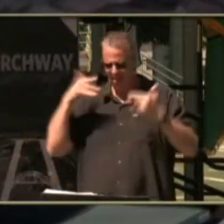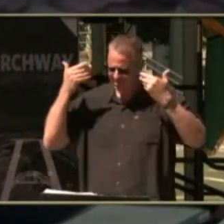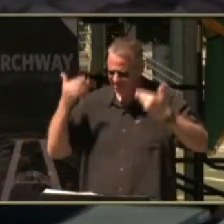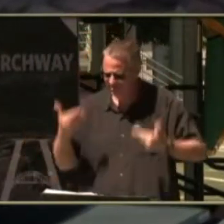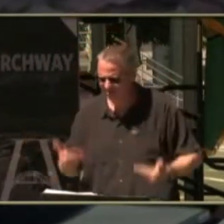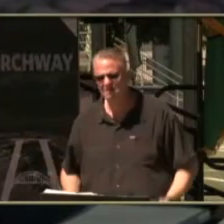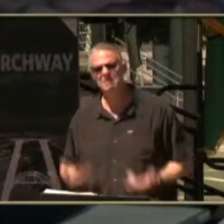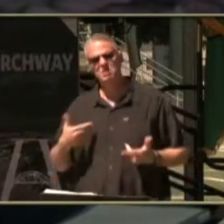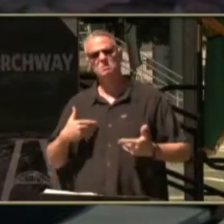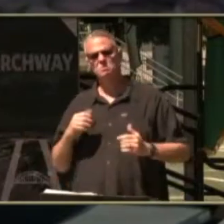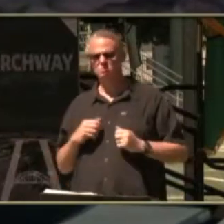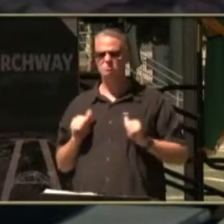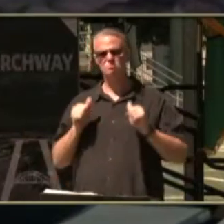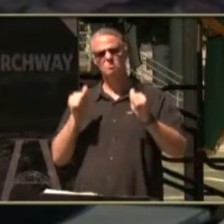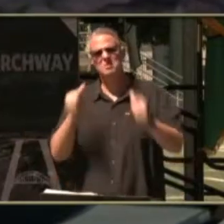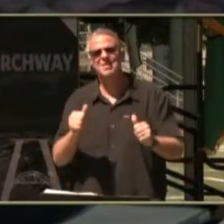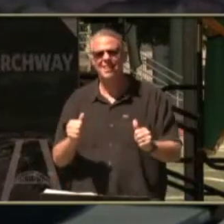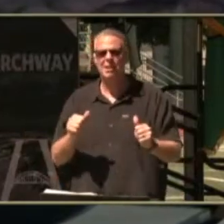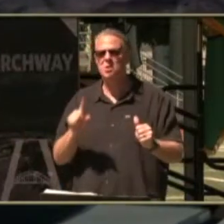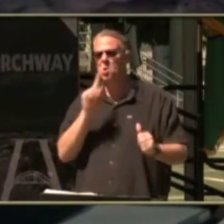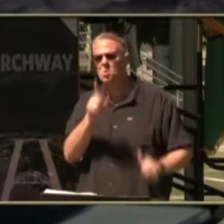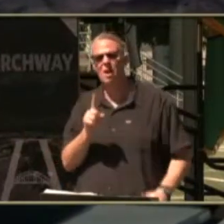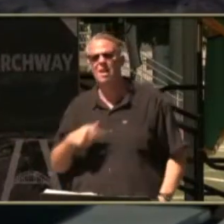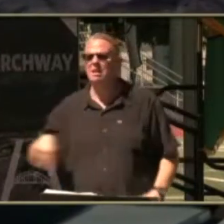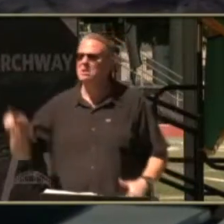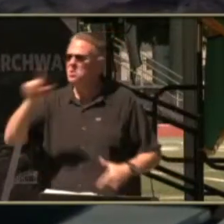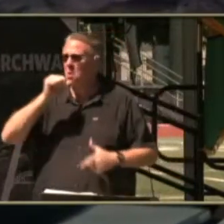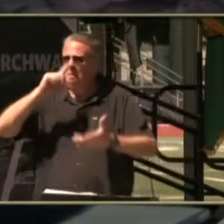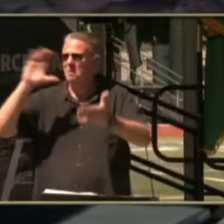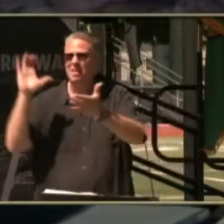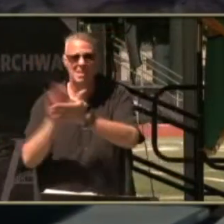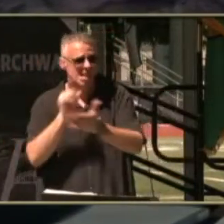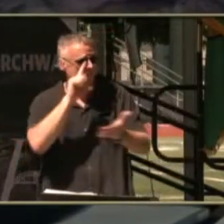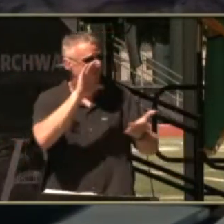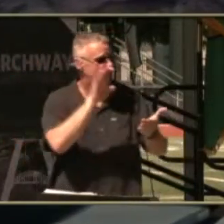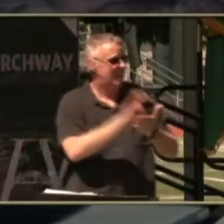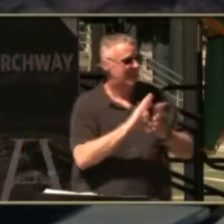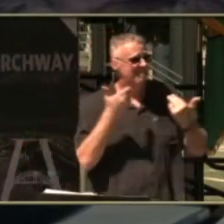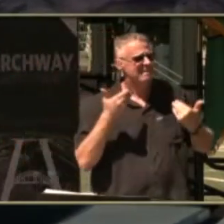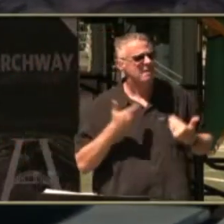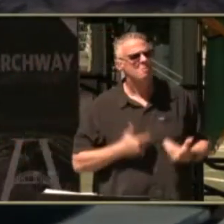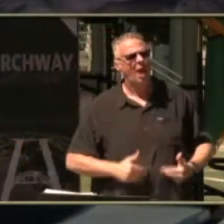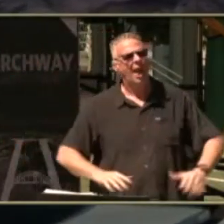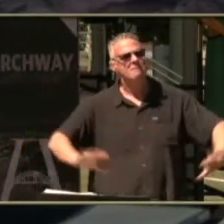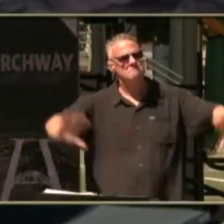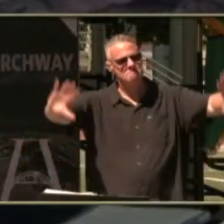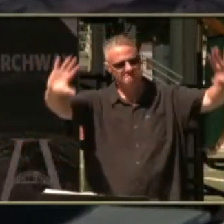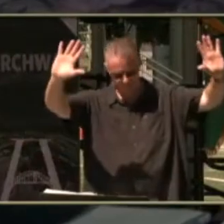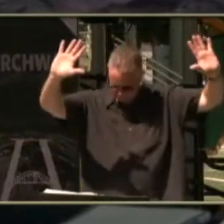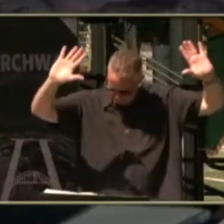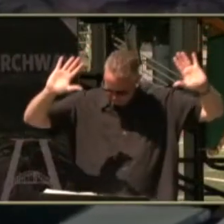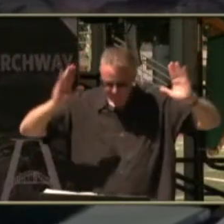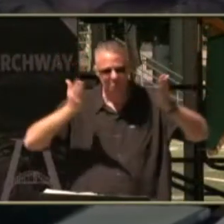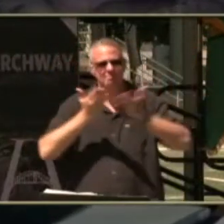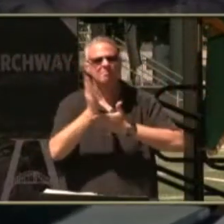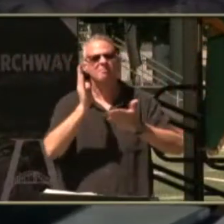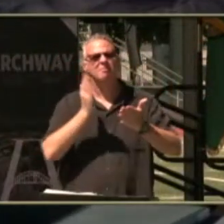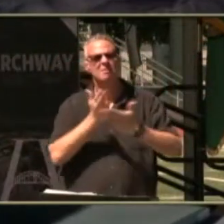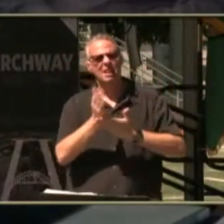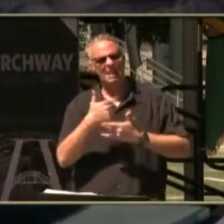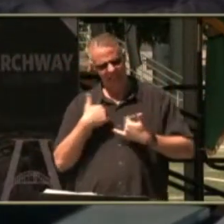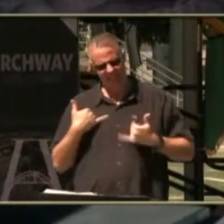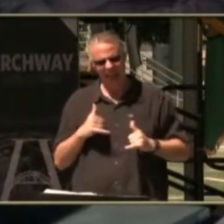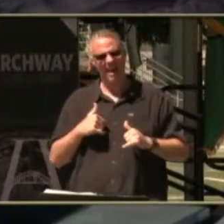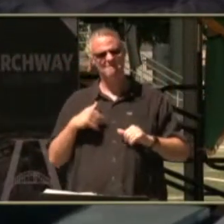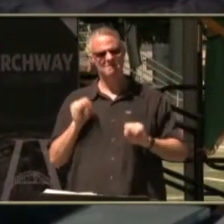on And I don't really care And nobody else believes Cause I still